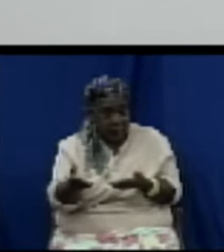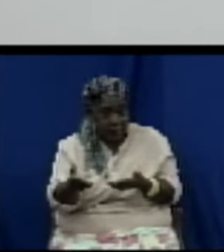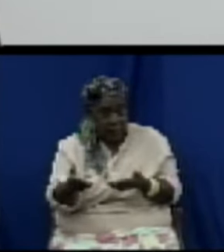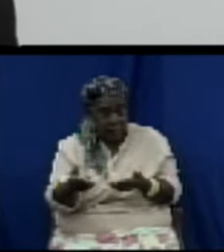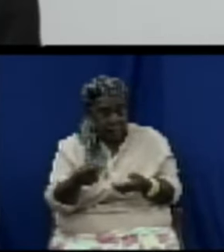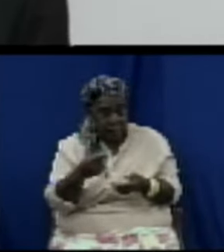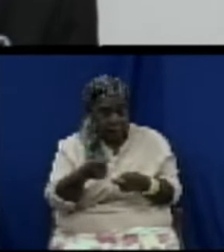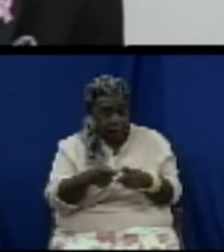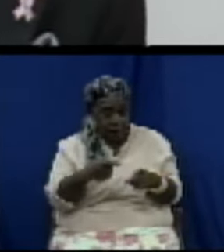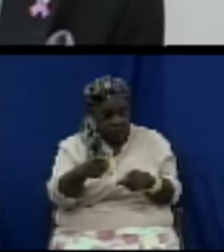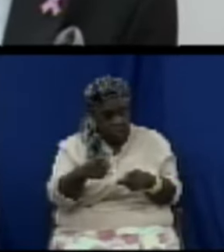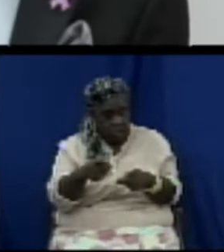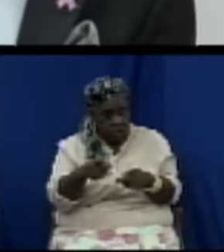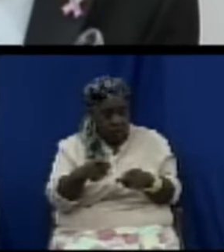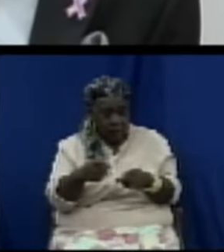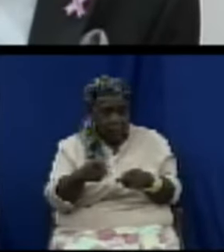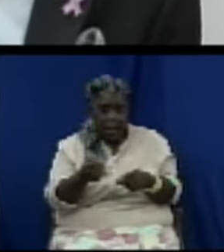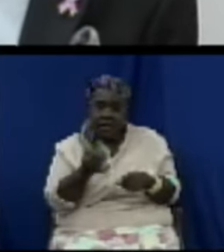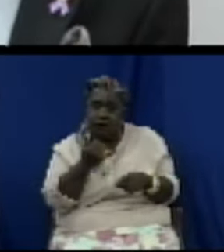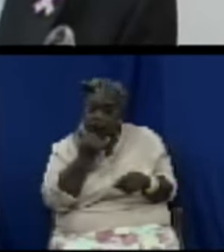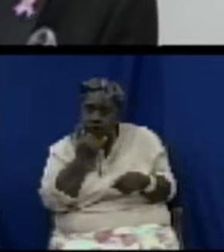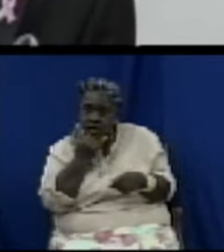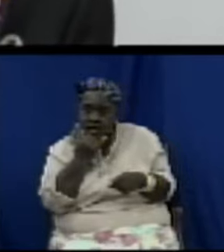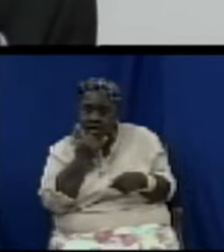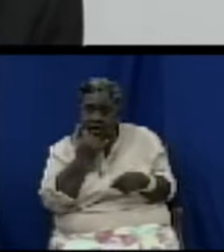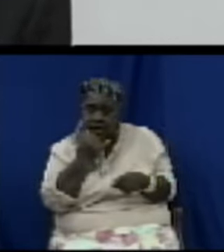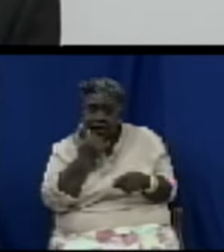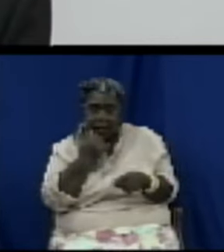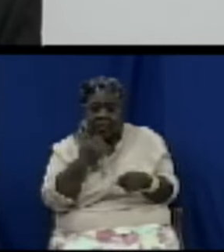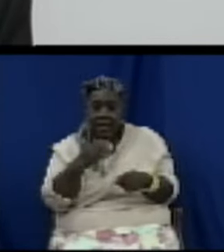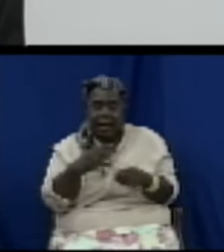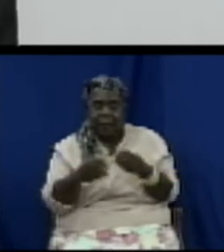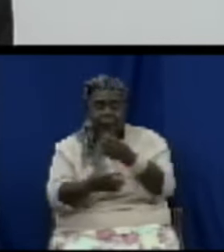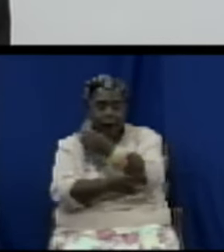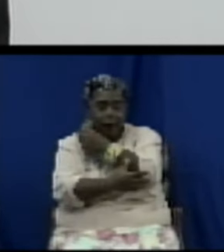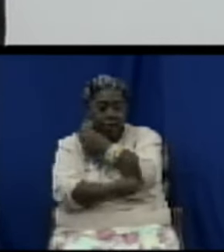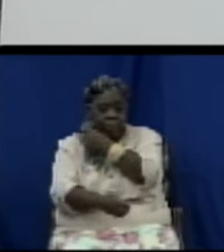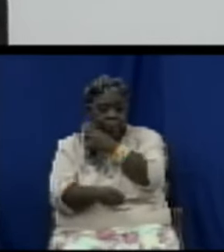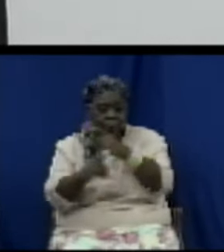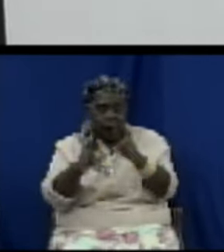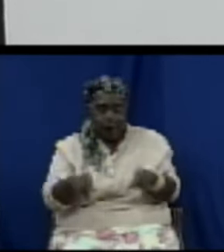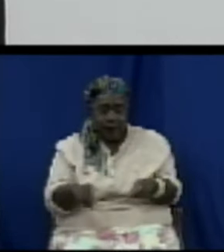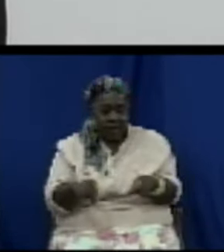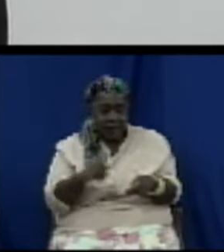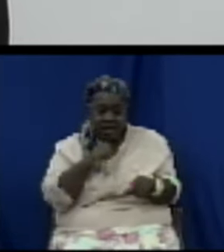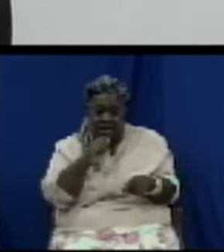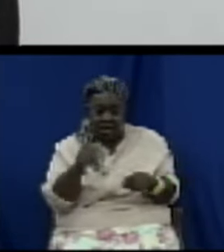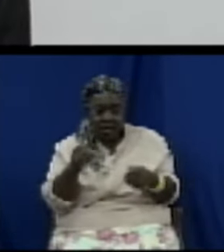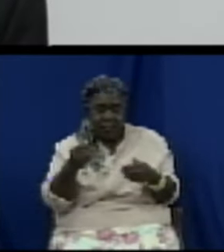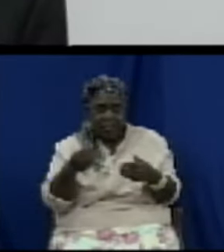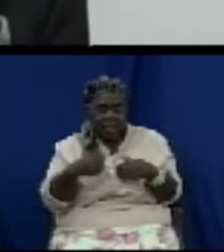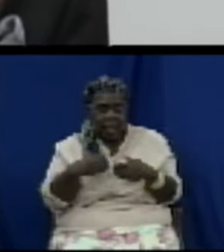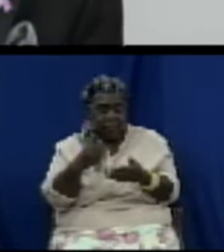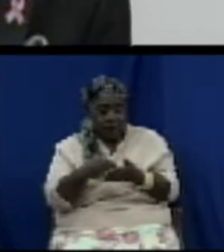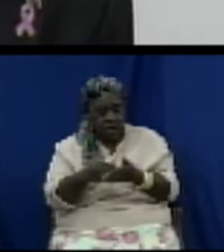to ensure that her rights as a consumer are protected